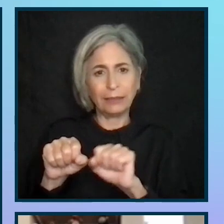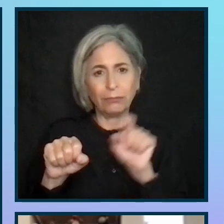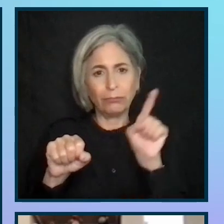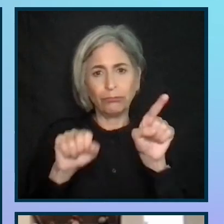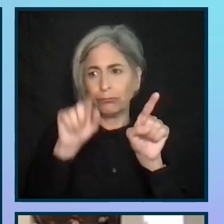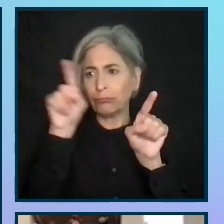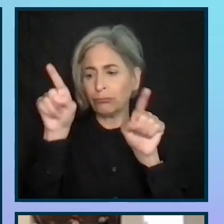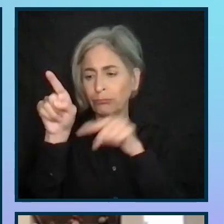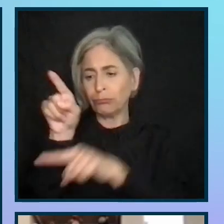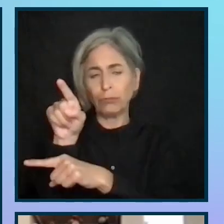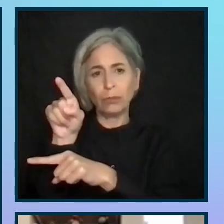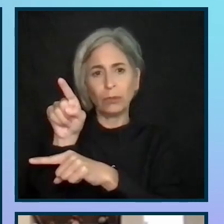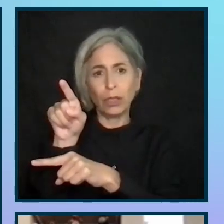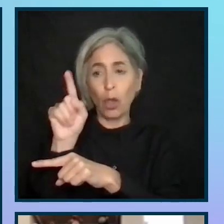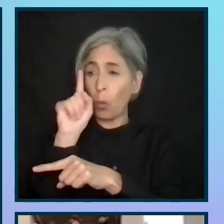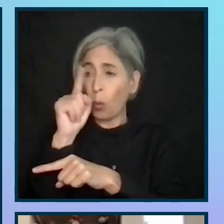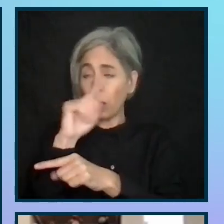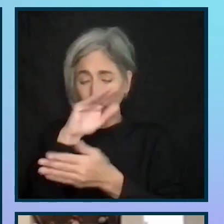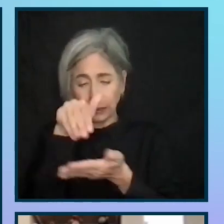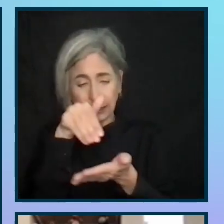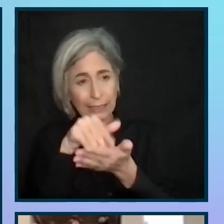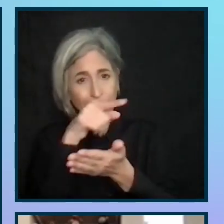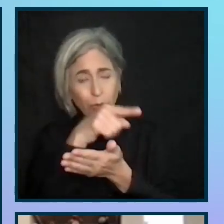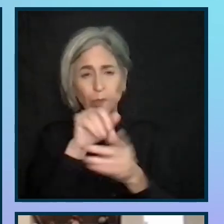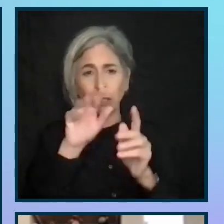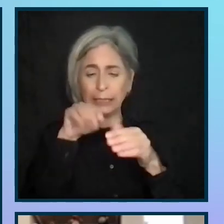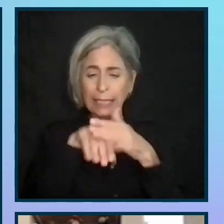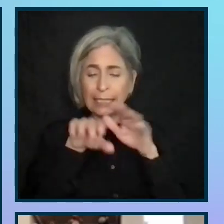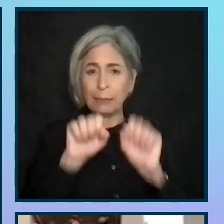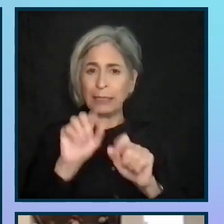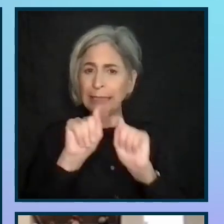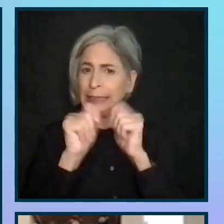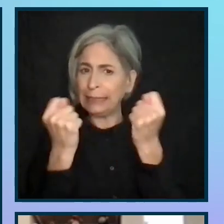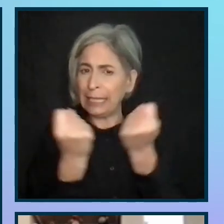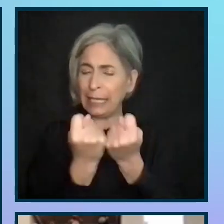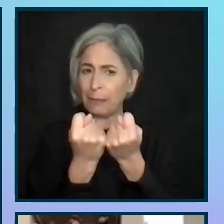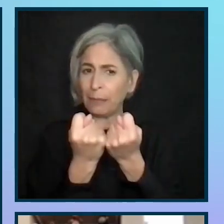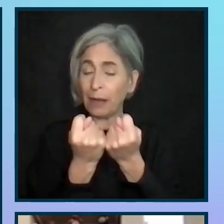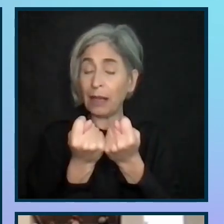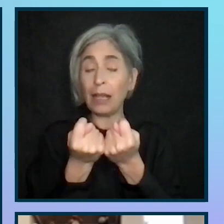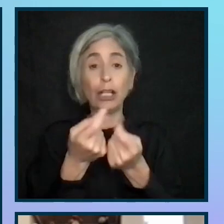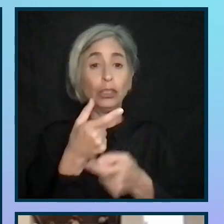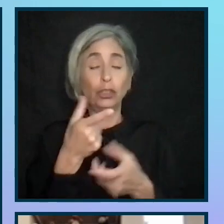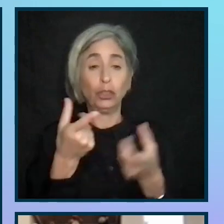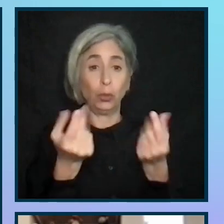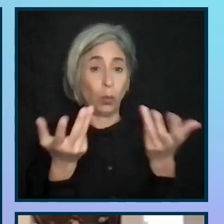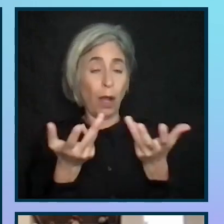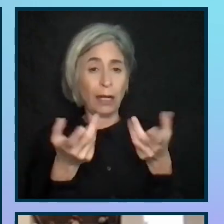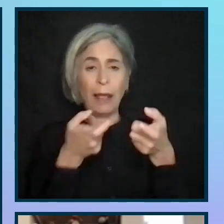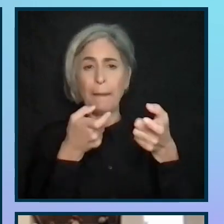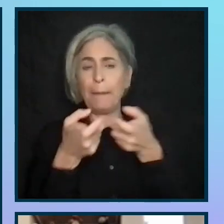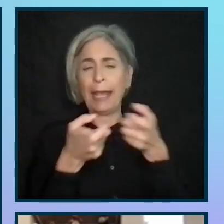all looking at one central accessibility team that also manages the different networks.